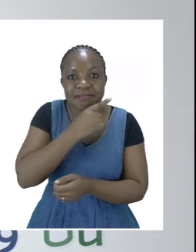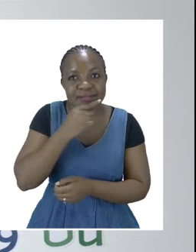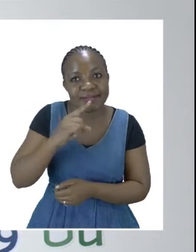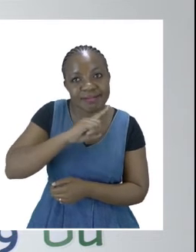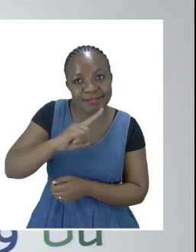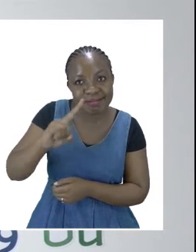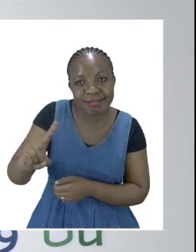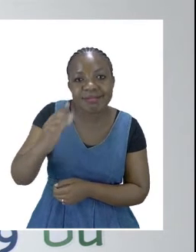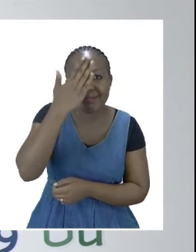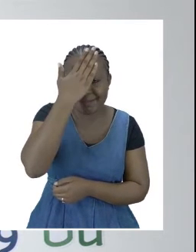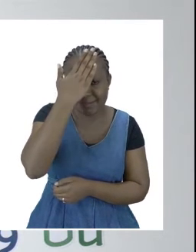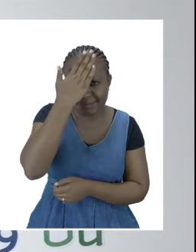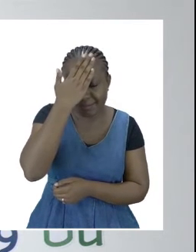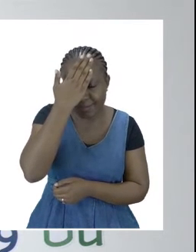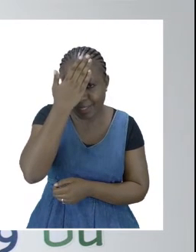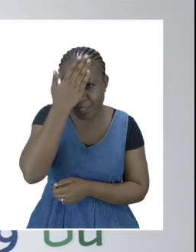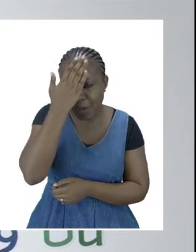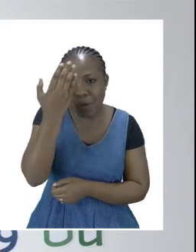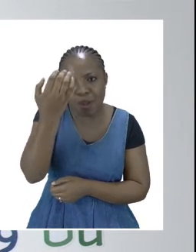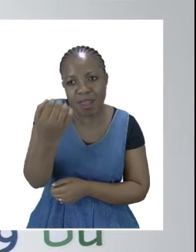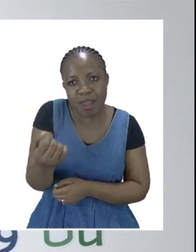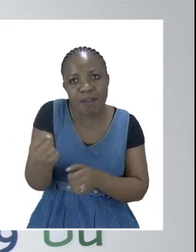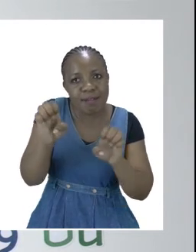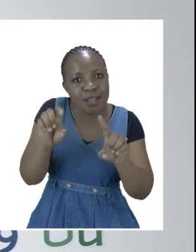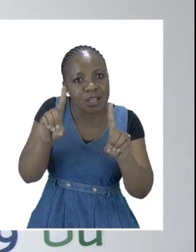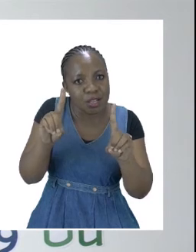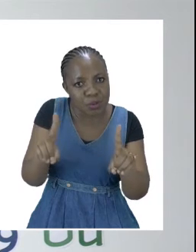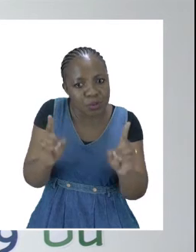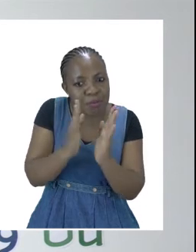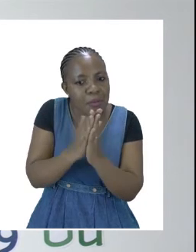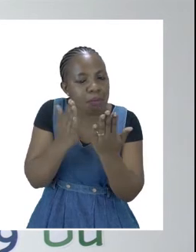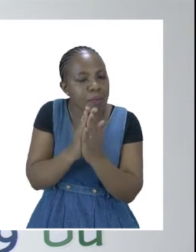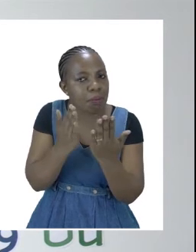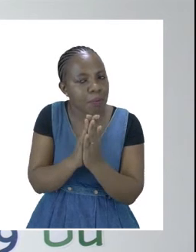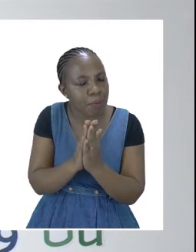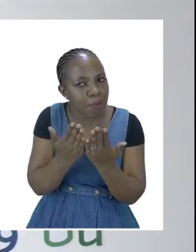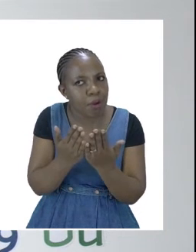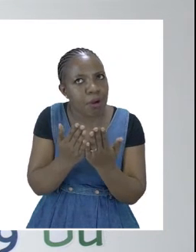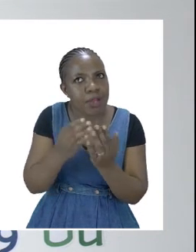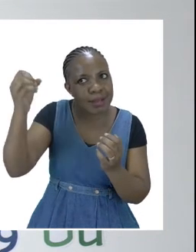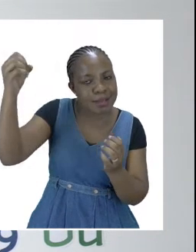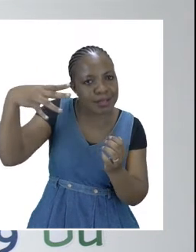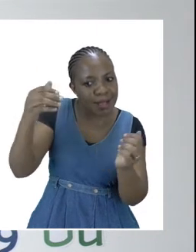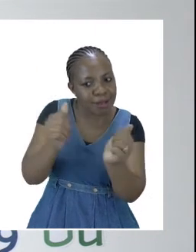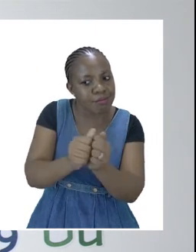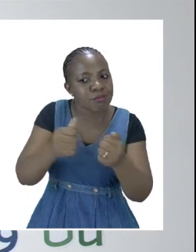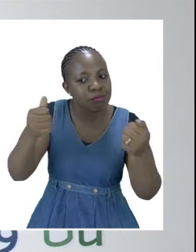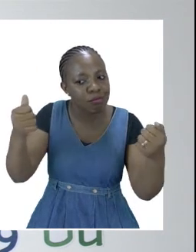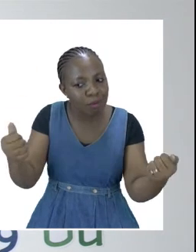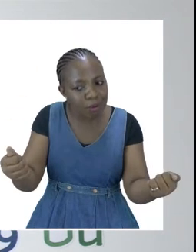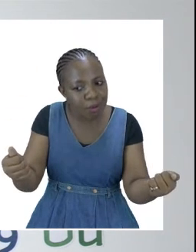education booklet in our daily newspaper street sales or at your school